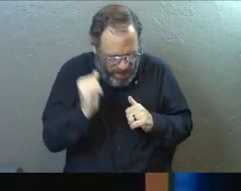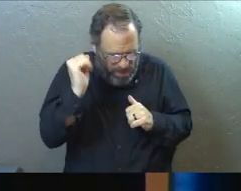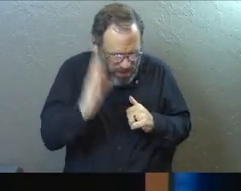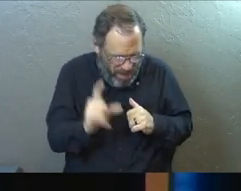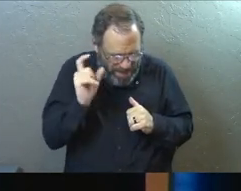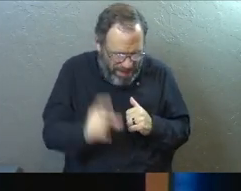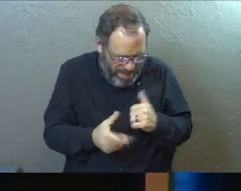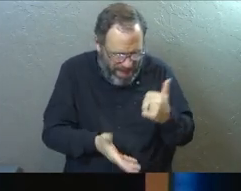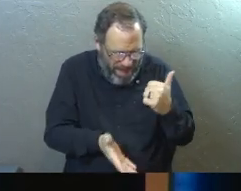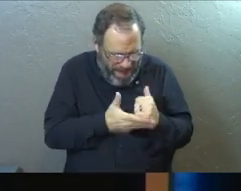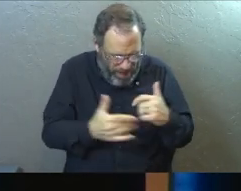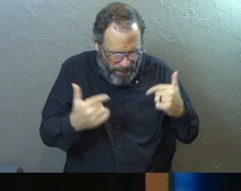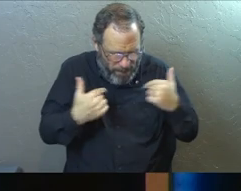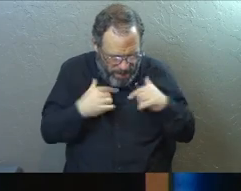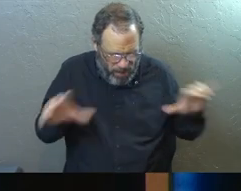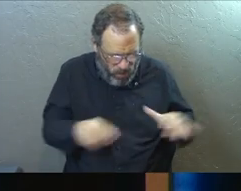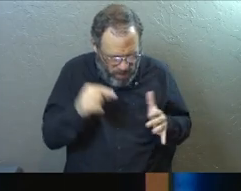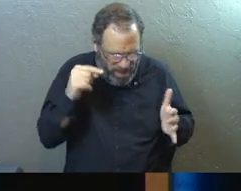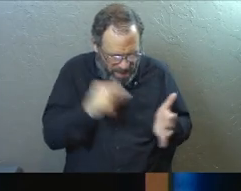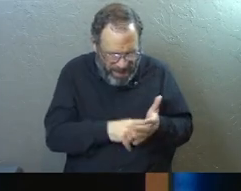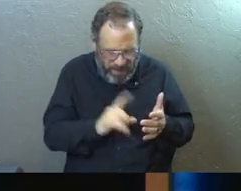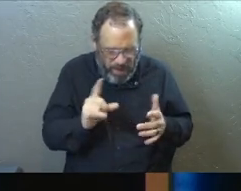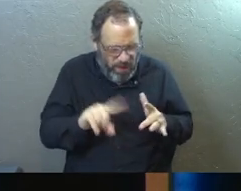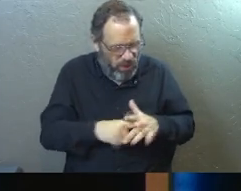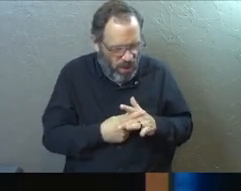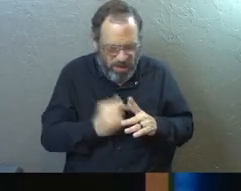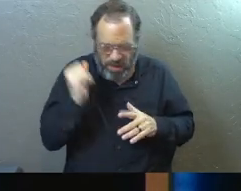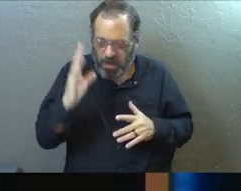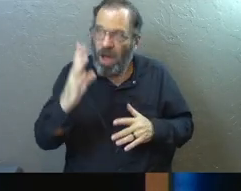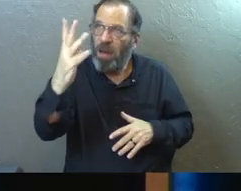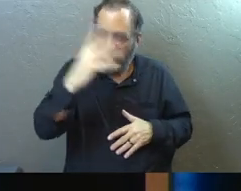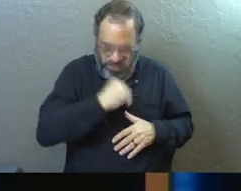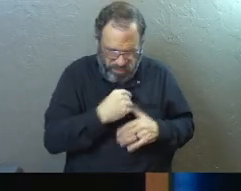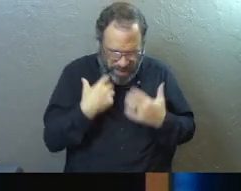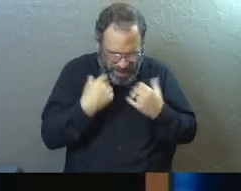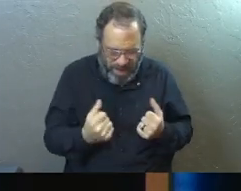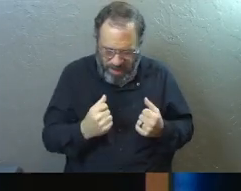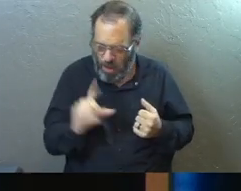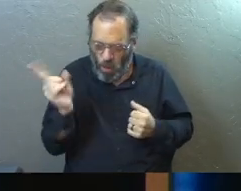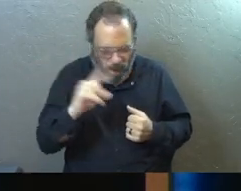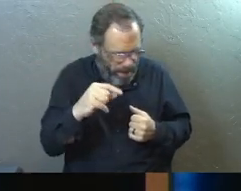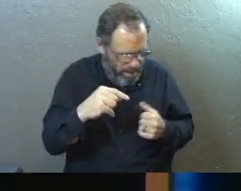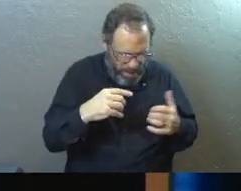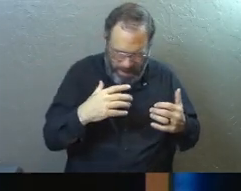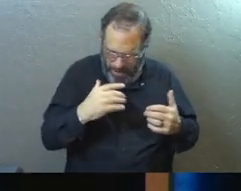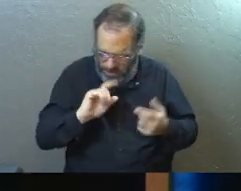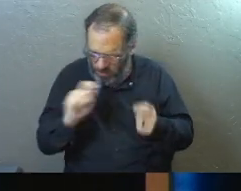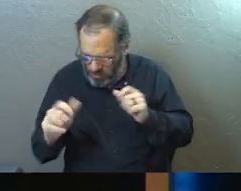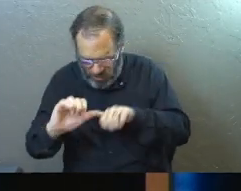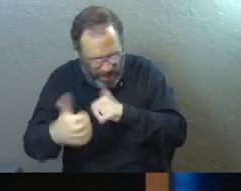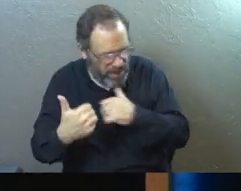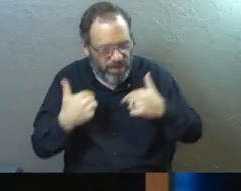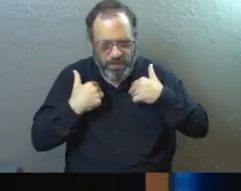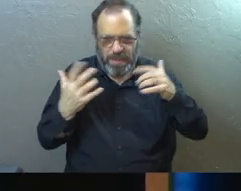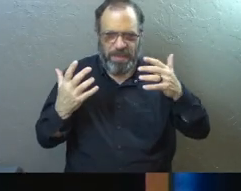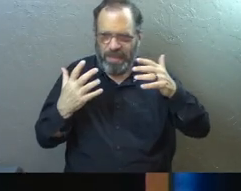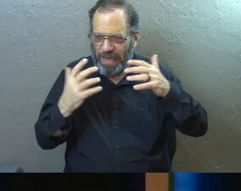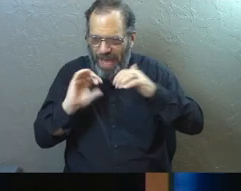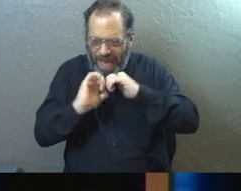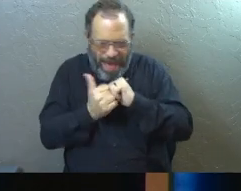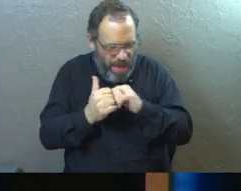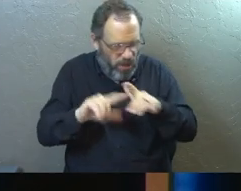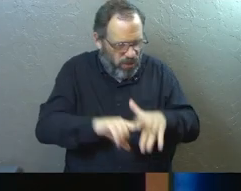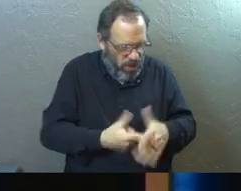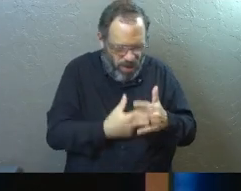God to come in and help me to do this? Where do I need God to come in and heal something? Where do I need God to come in and challenge something? How